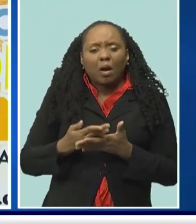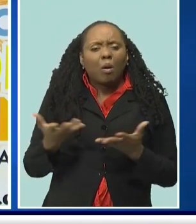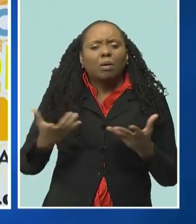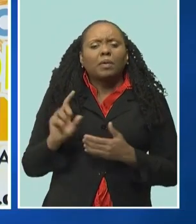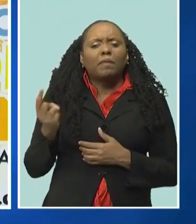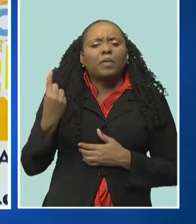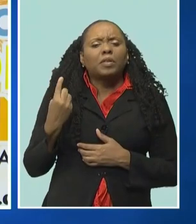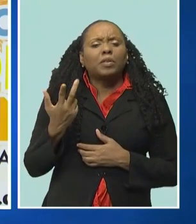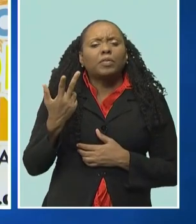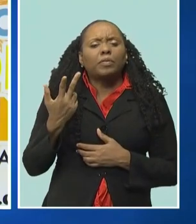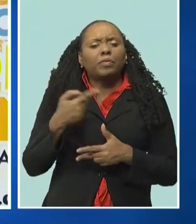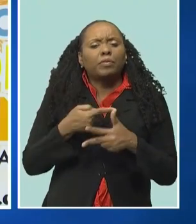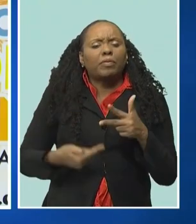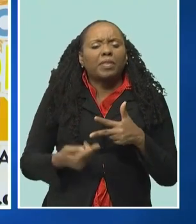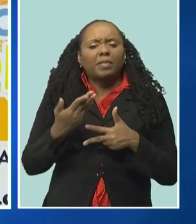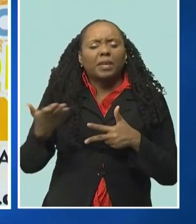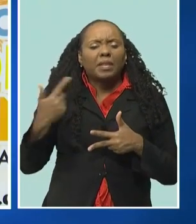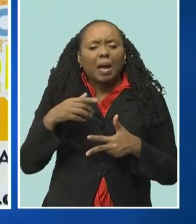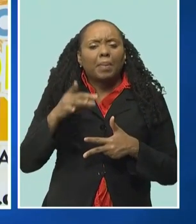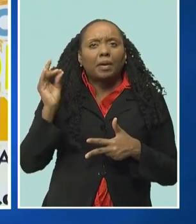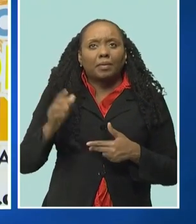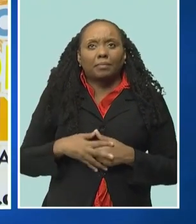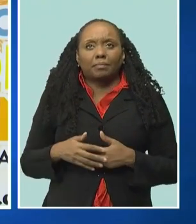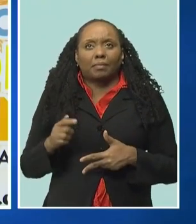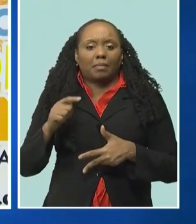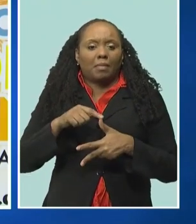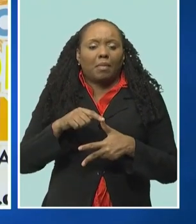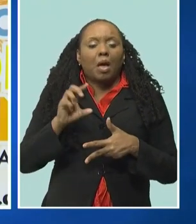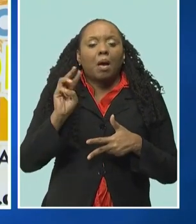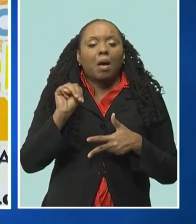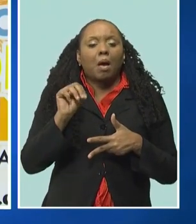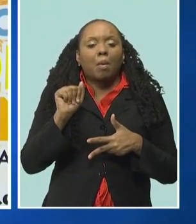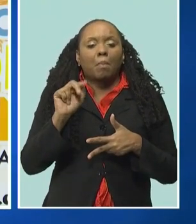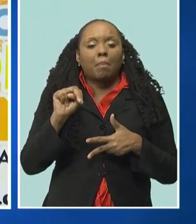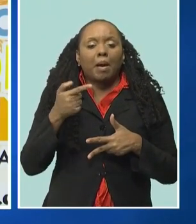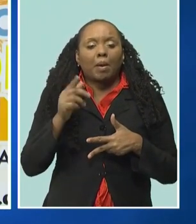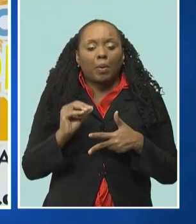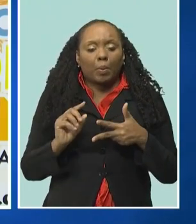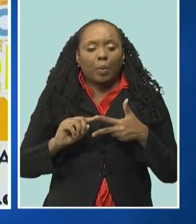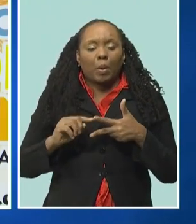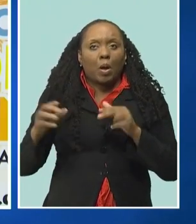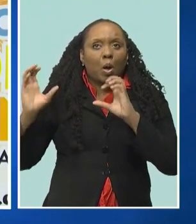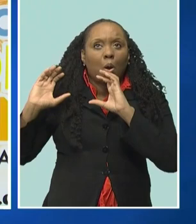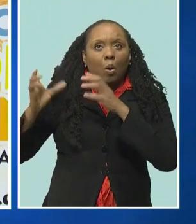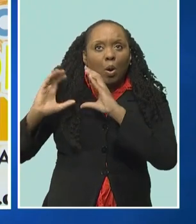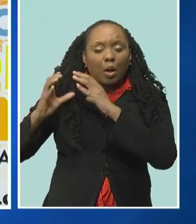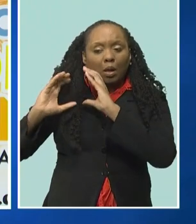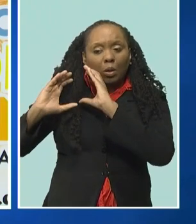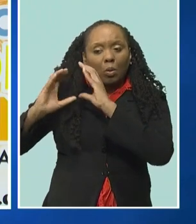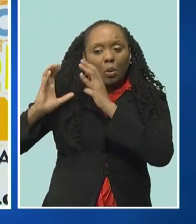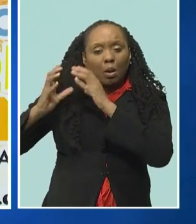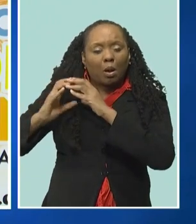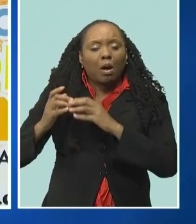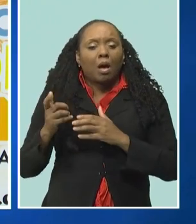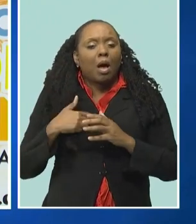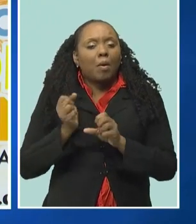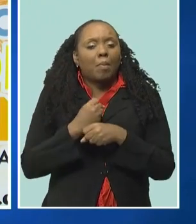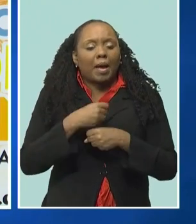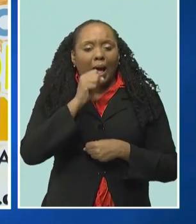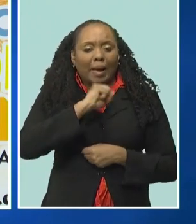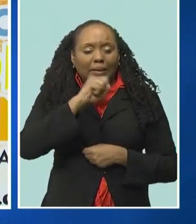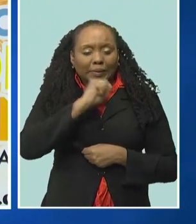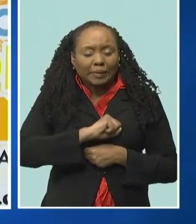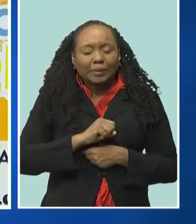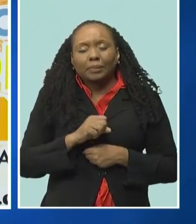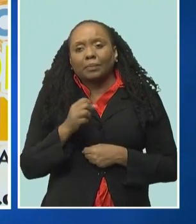up? And just like Reese, I picked the mango and the coconut because I would do a strawberry ice cream. I'm very excited to